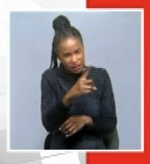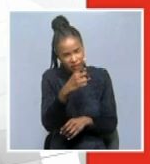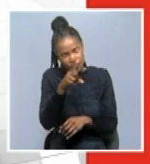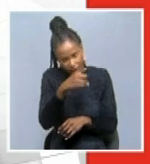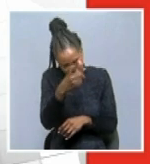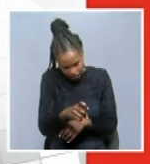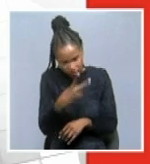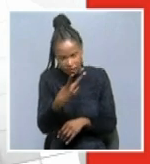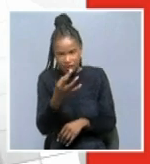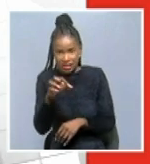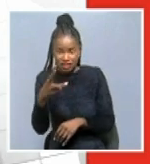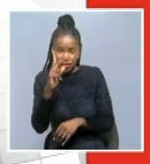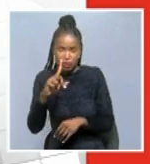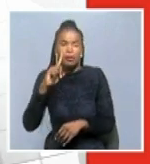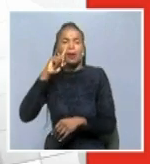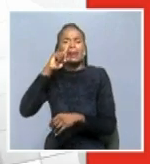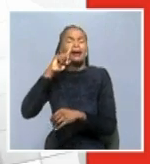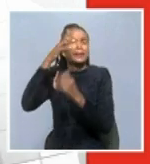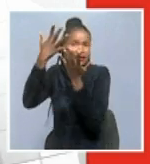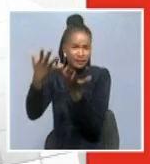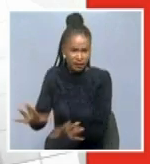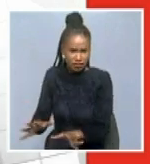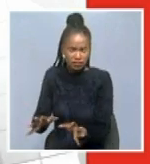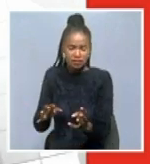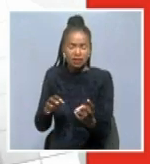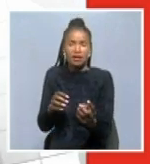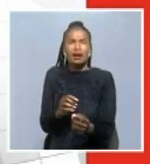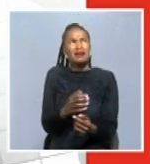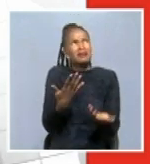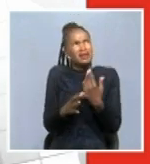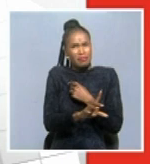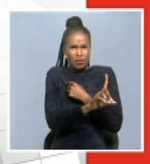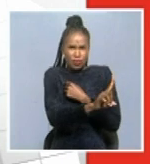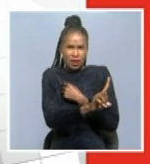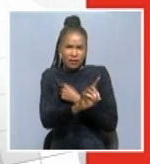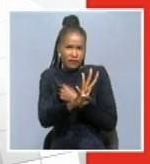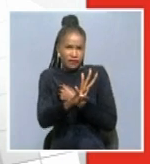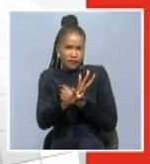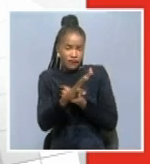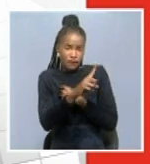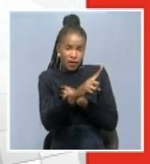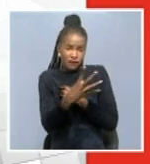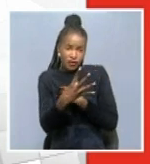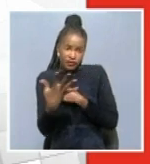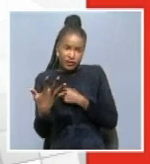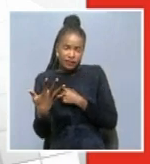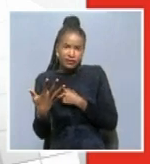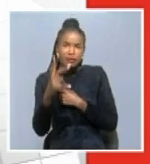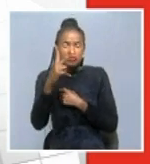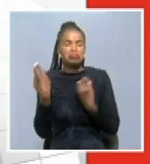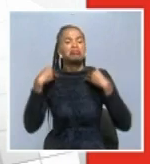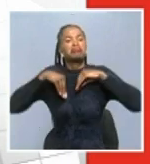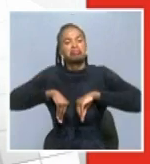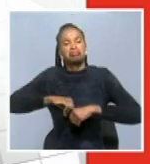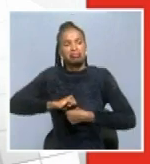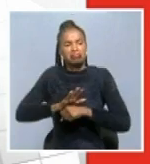out of that, we have 145 positive cases.